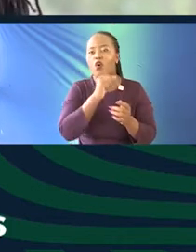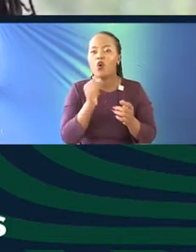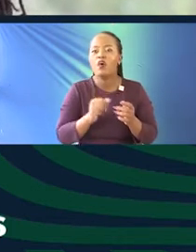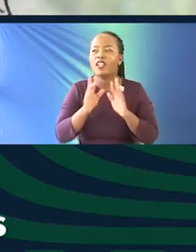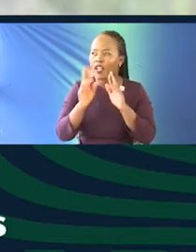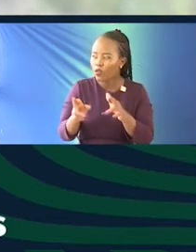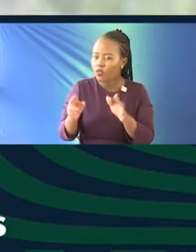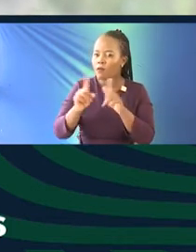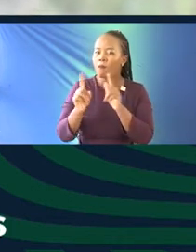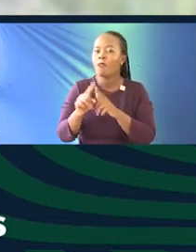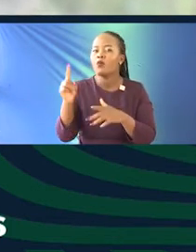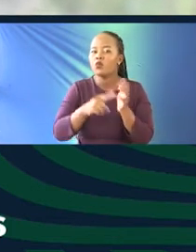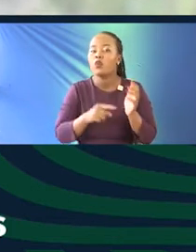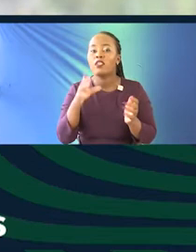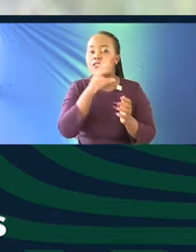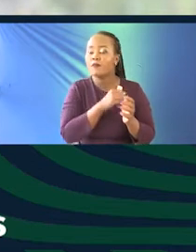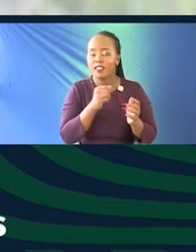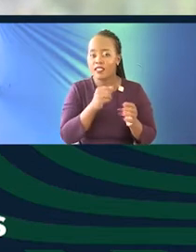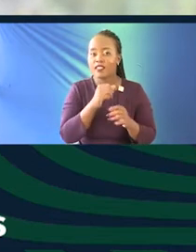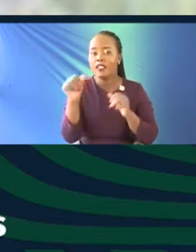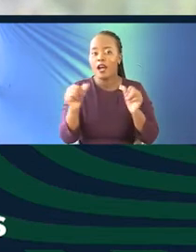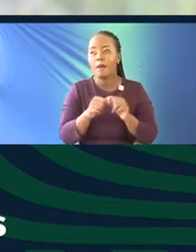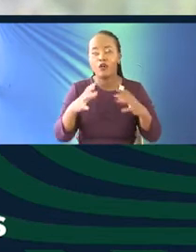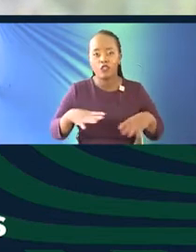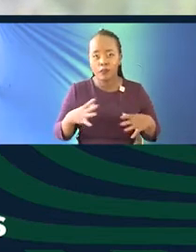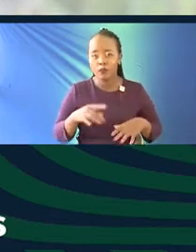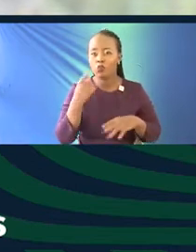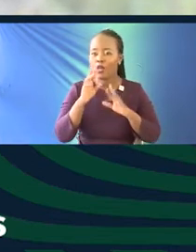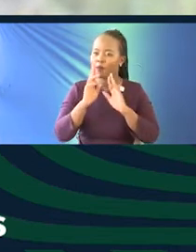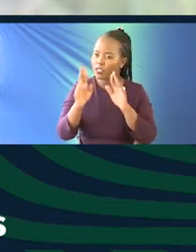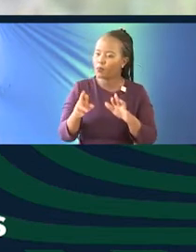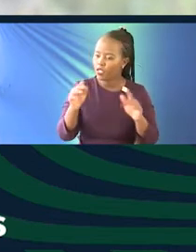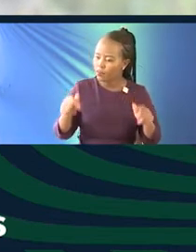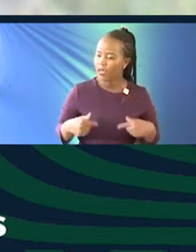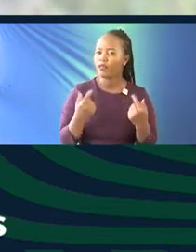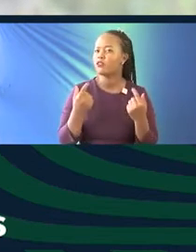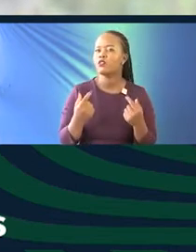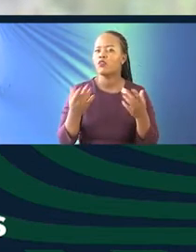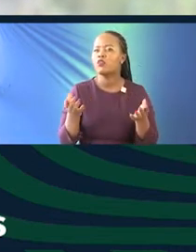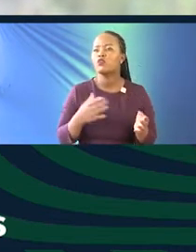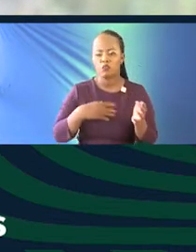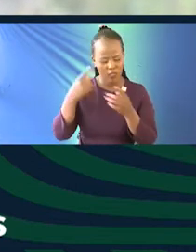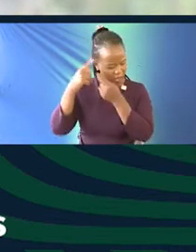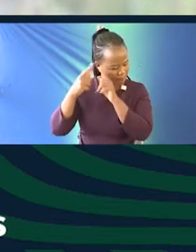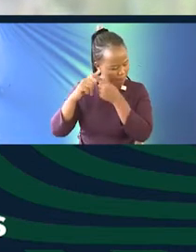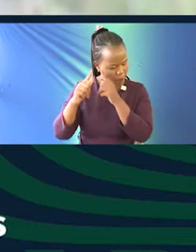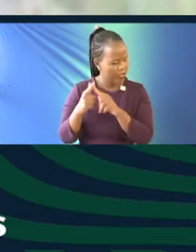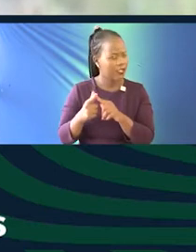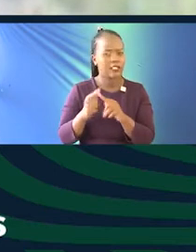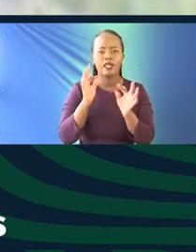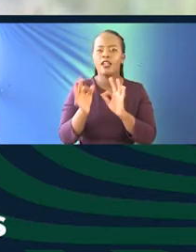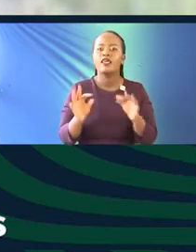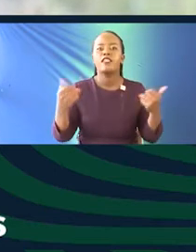what is missing is the perspective on the people who are being reported on ourselves. And I'm wondering if you have any